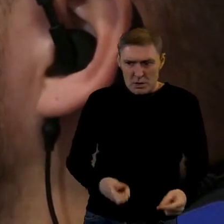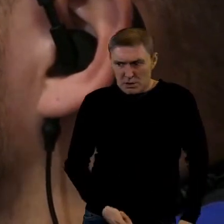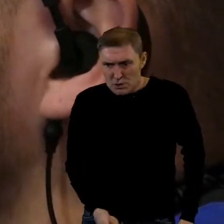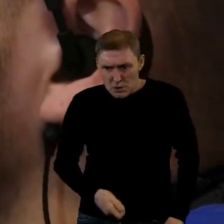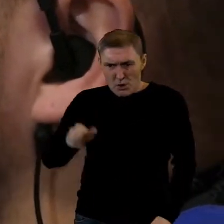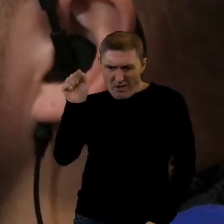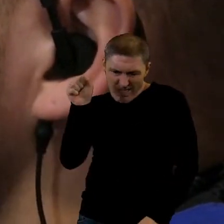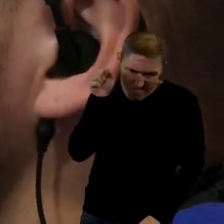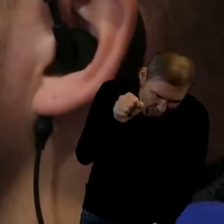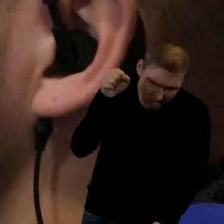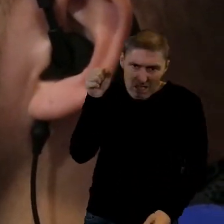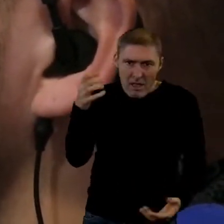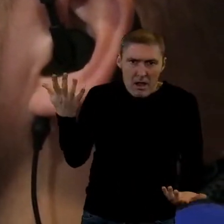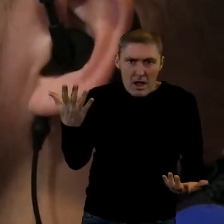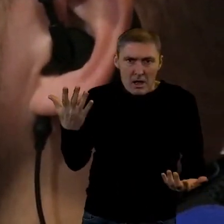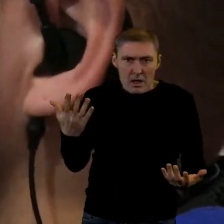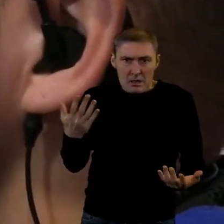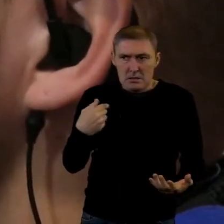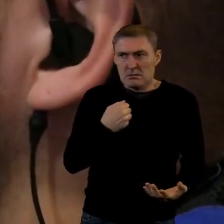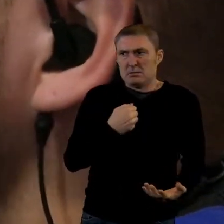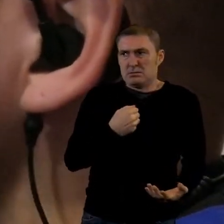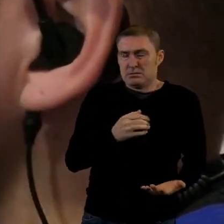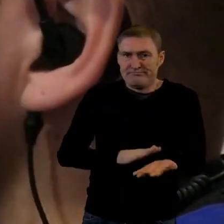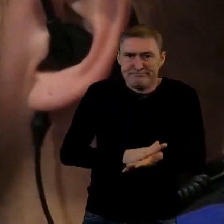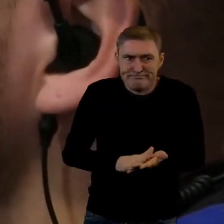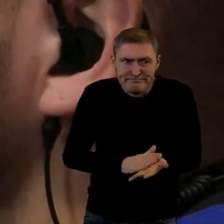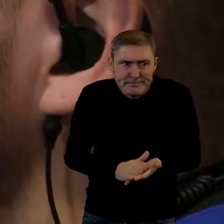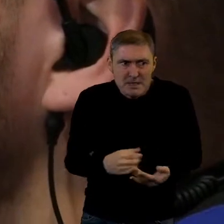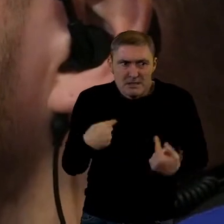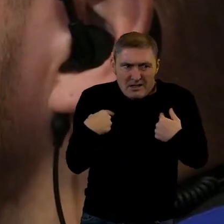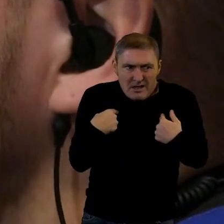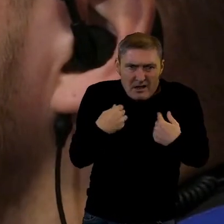almost made me go into my shell a little bit.